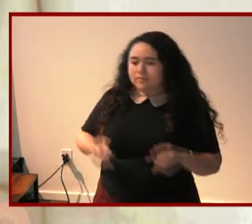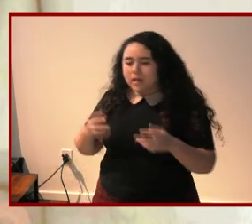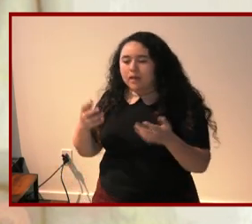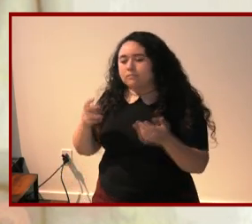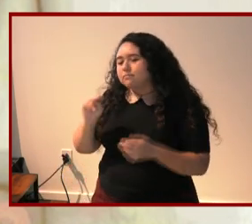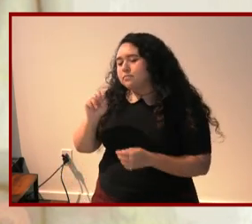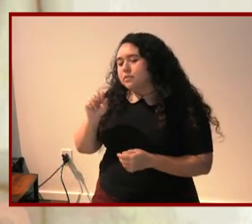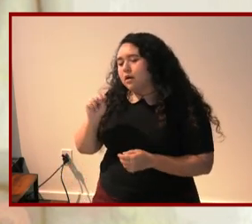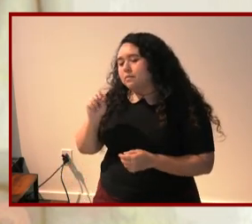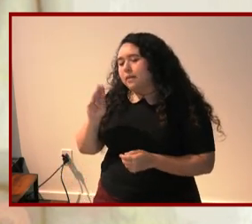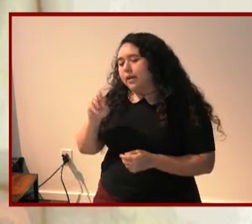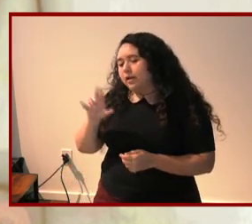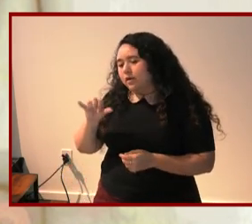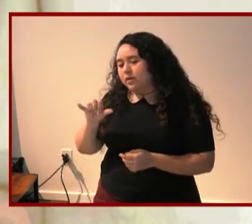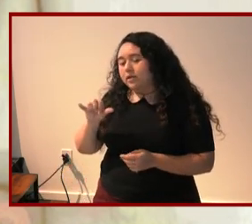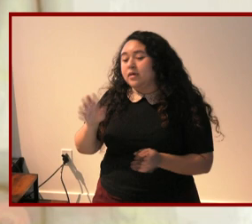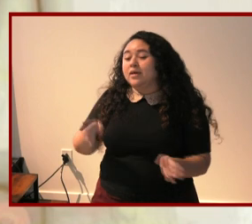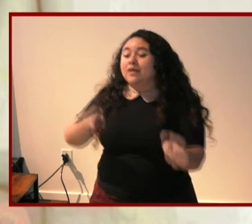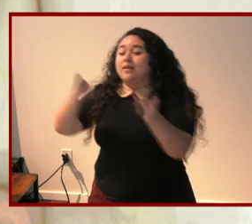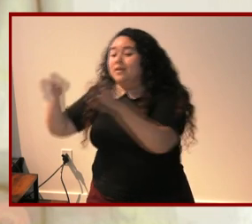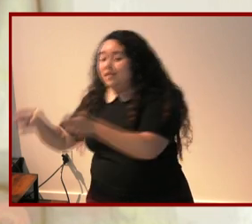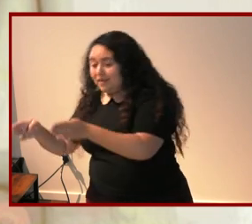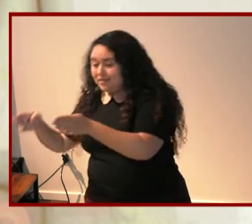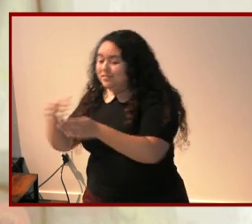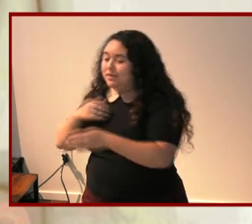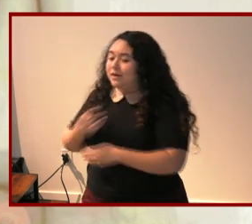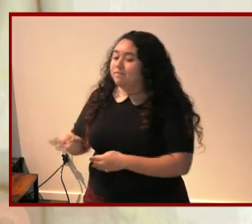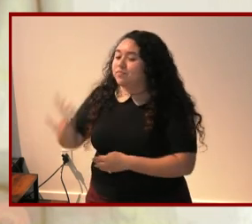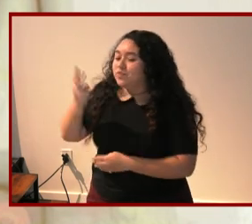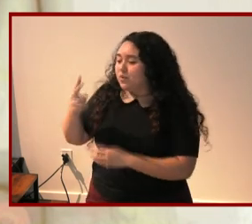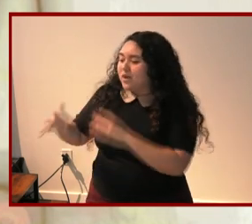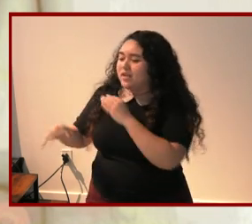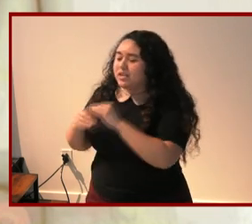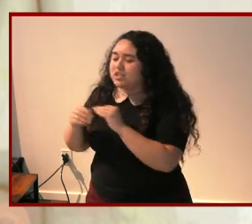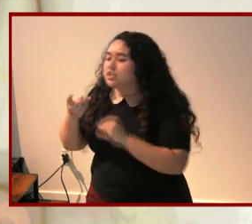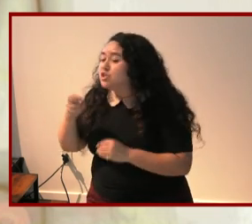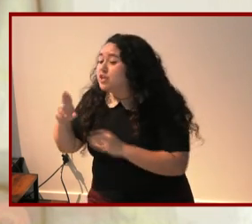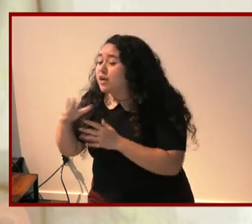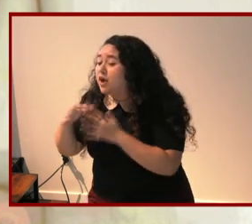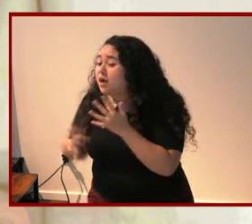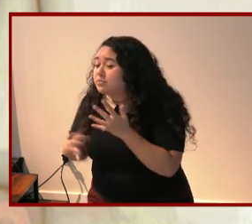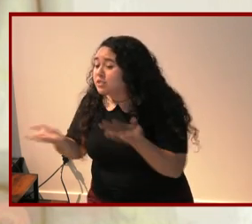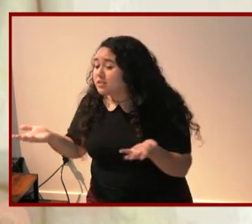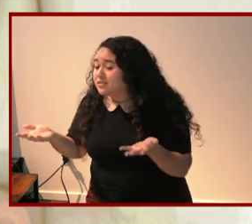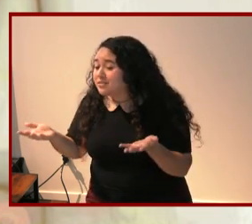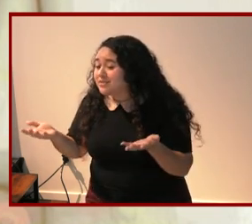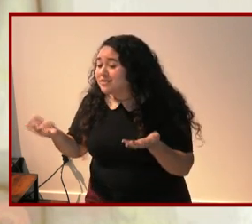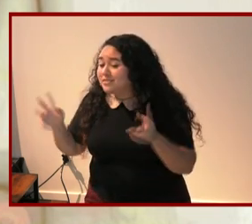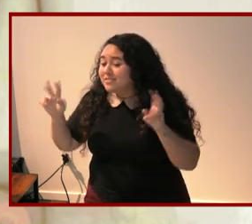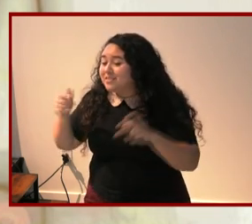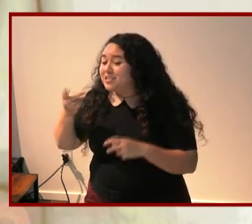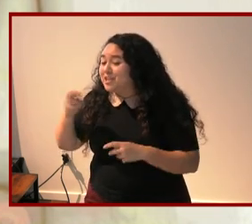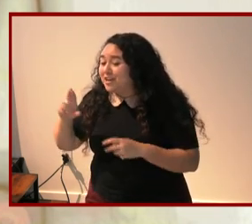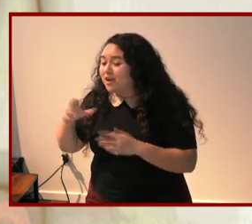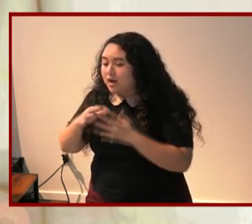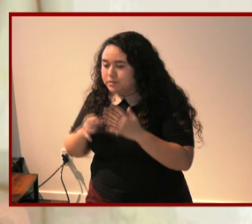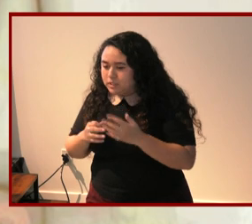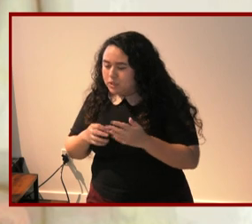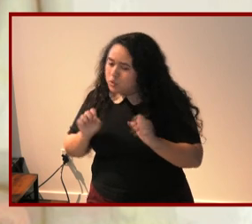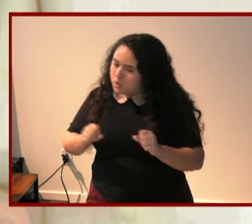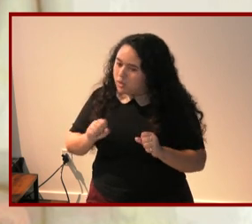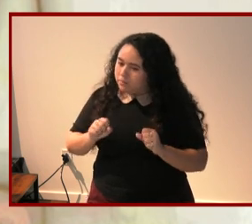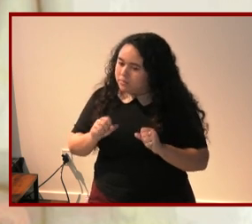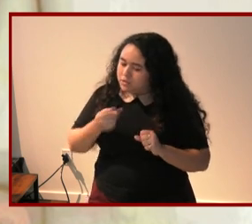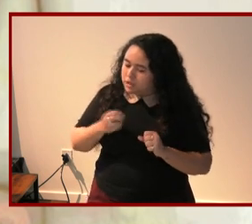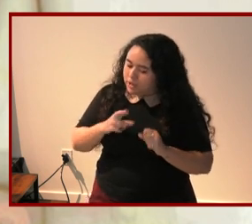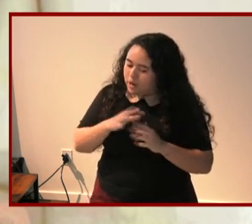and next to these we have ostensibly two additional gender options a baby or a person